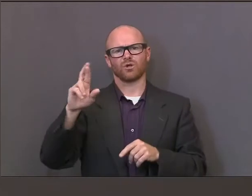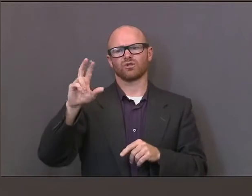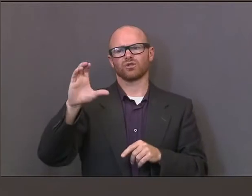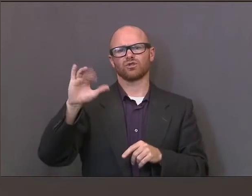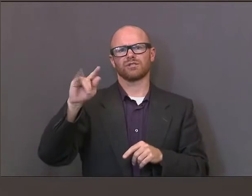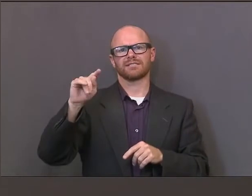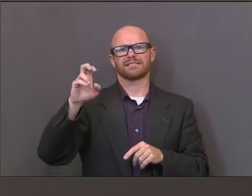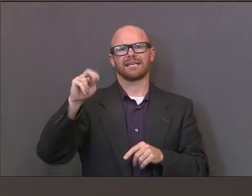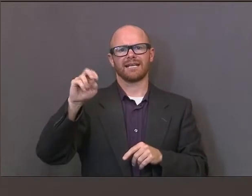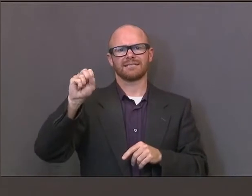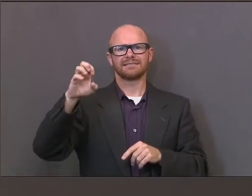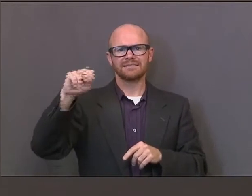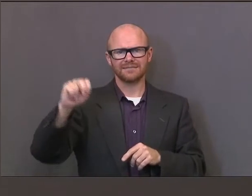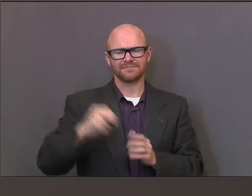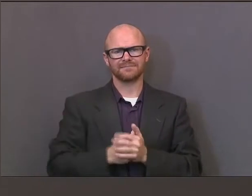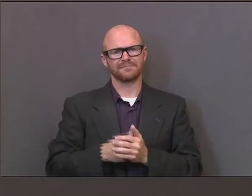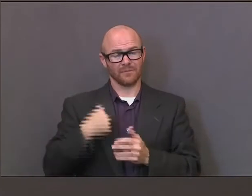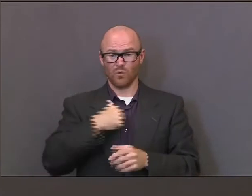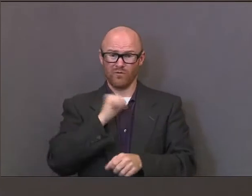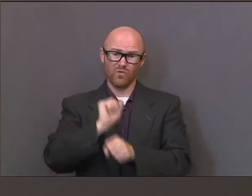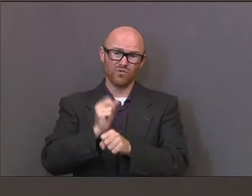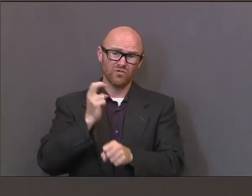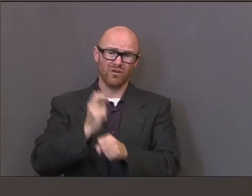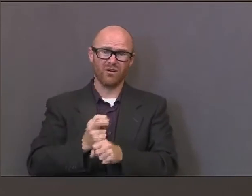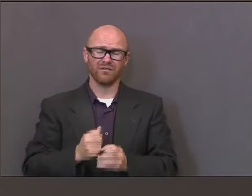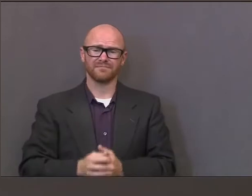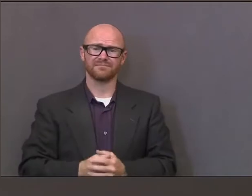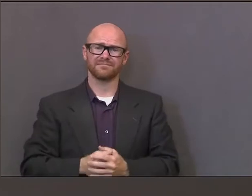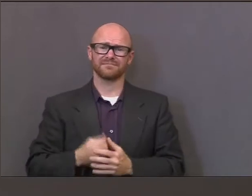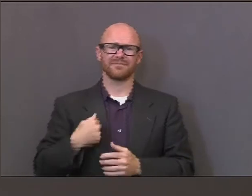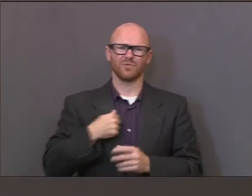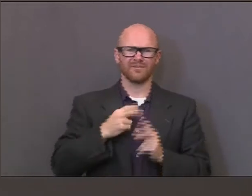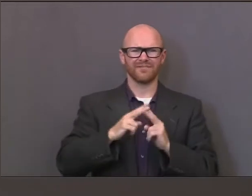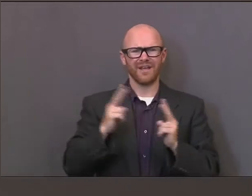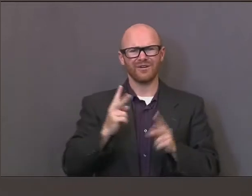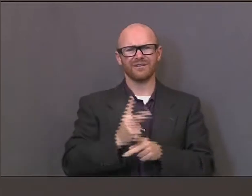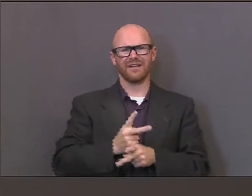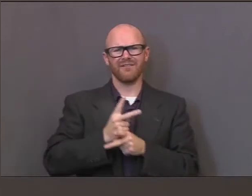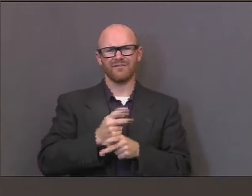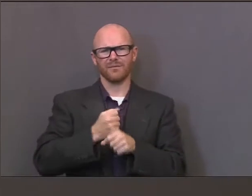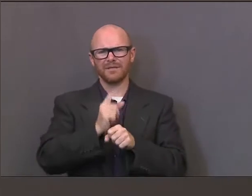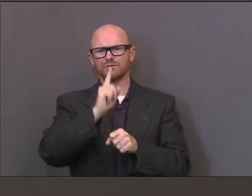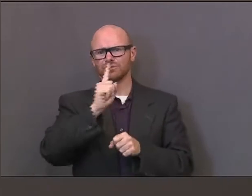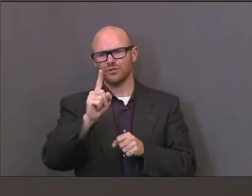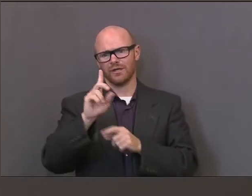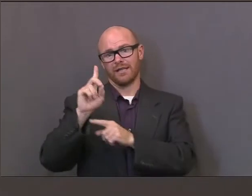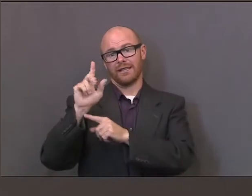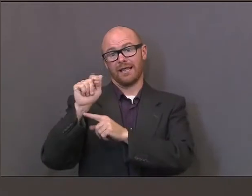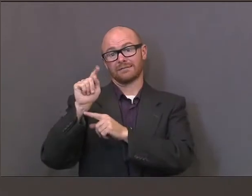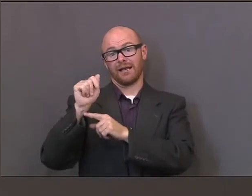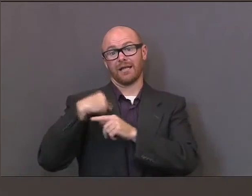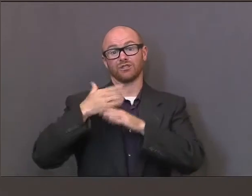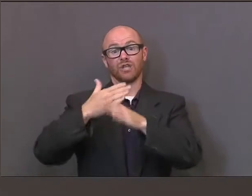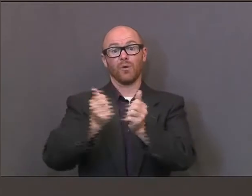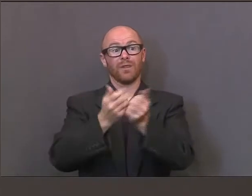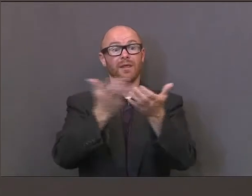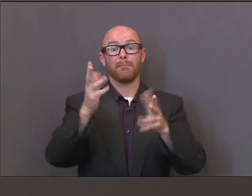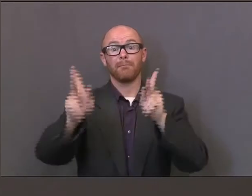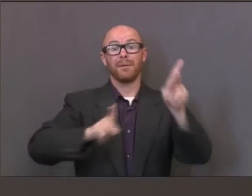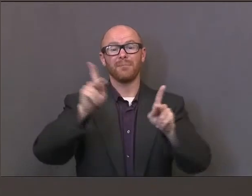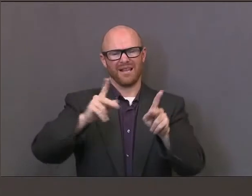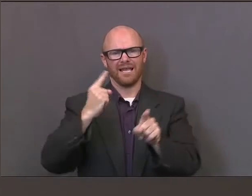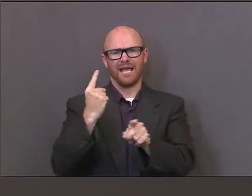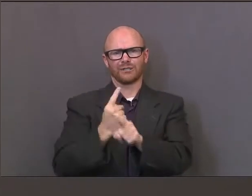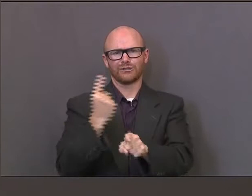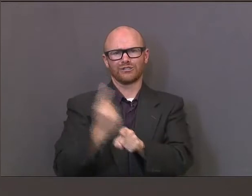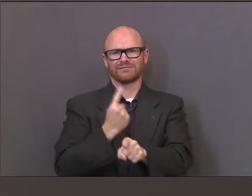in Utah taking great care to make sure that the data we give you is accurate. You can trust the